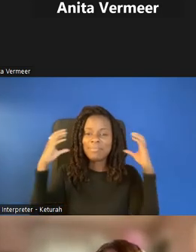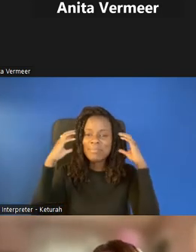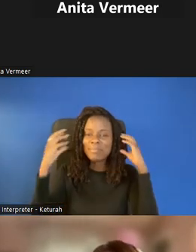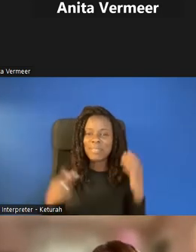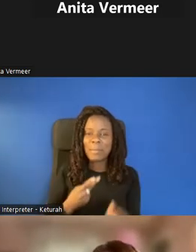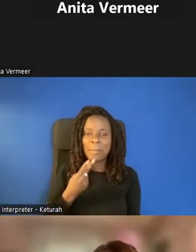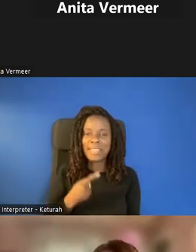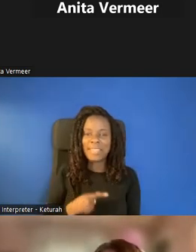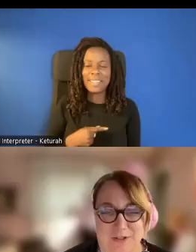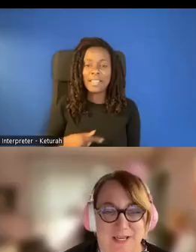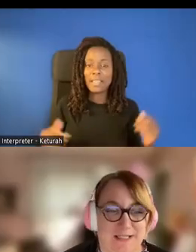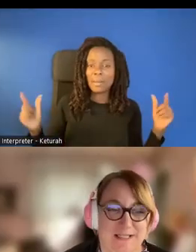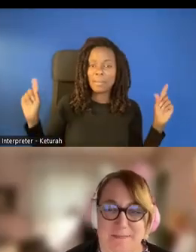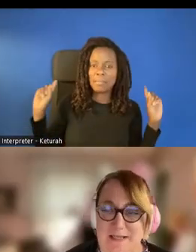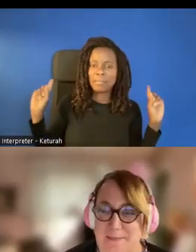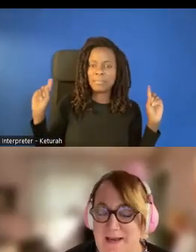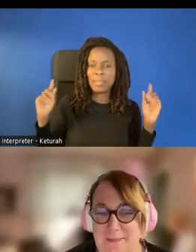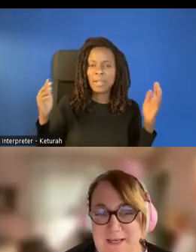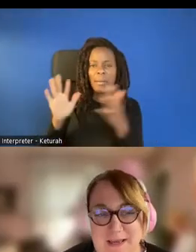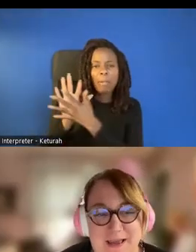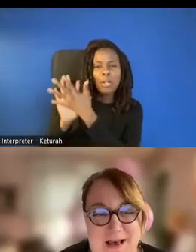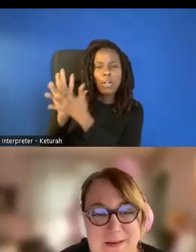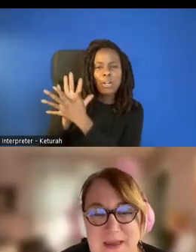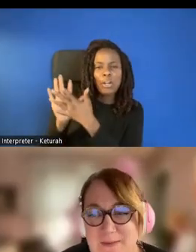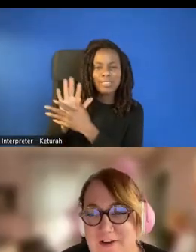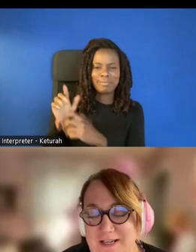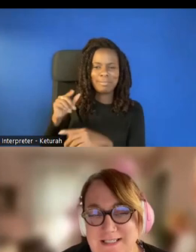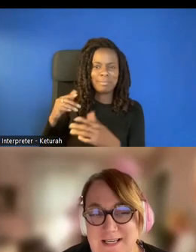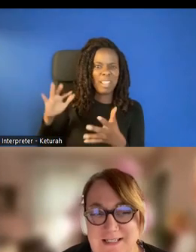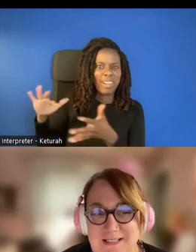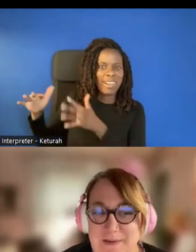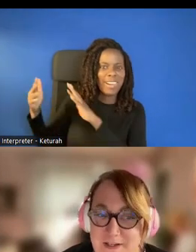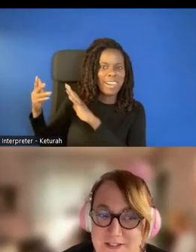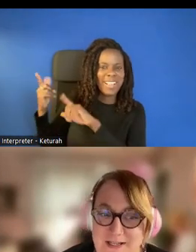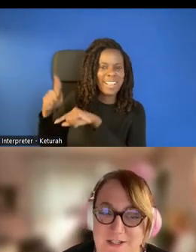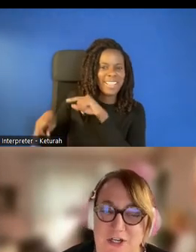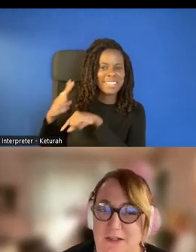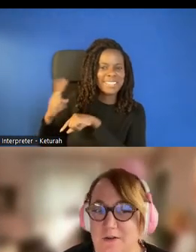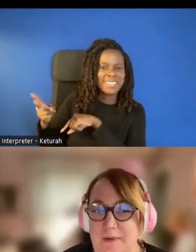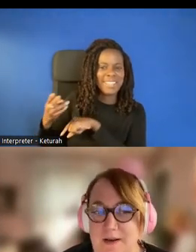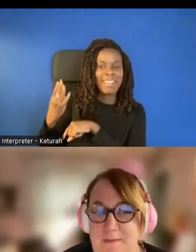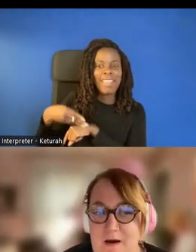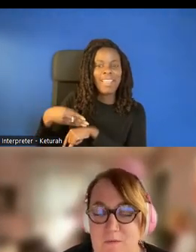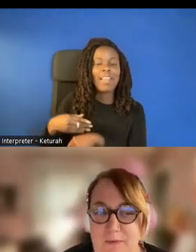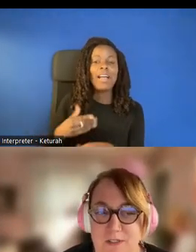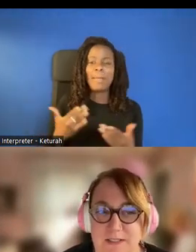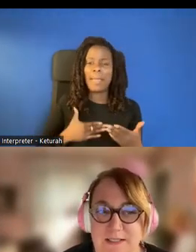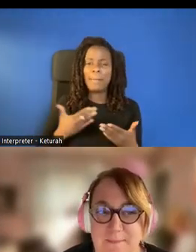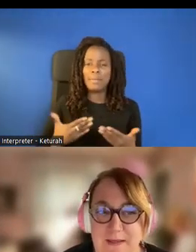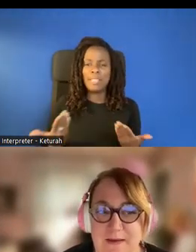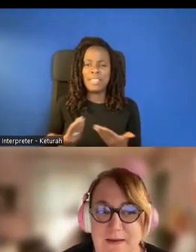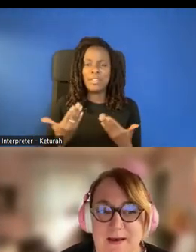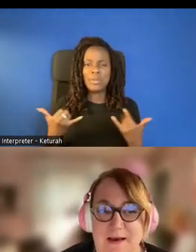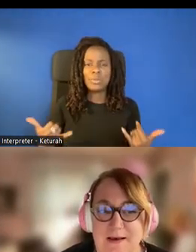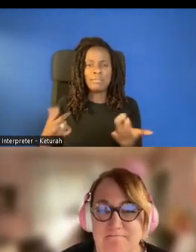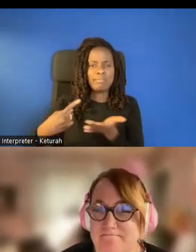I have a blurred background so you can't see the mess behind me. And I'm very excited to be here today to share a little bit about what we do at